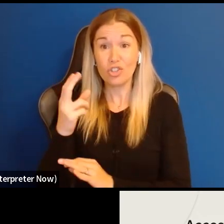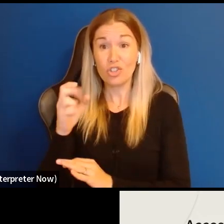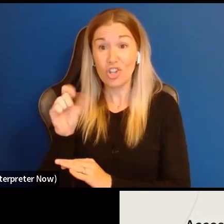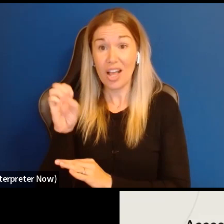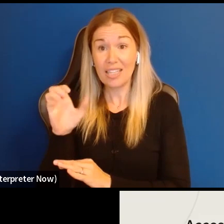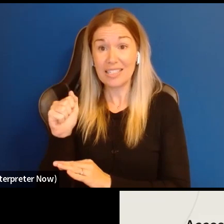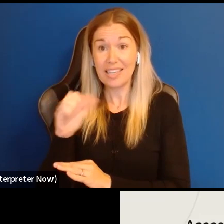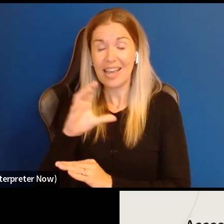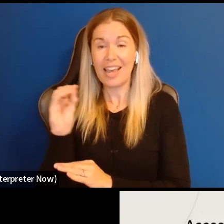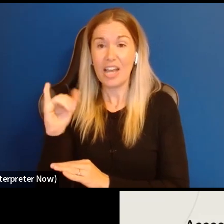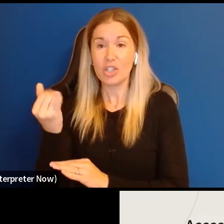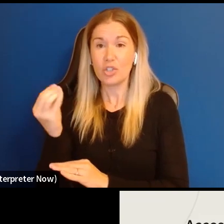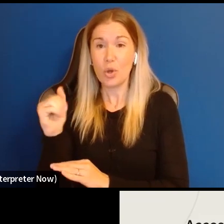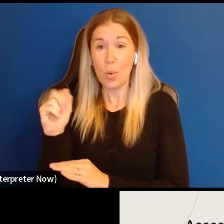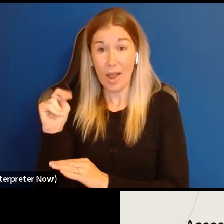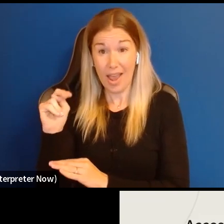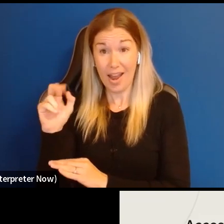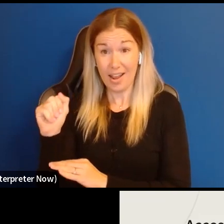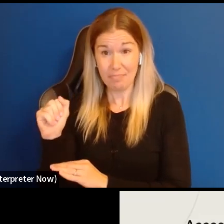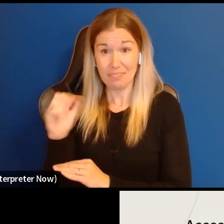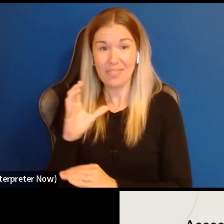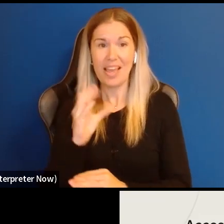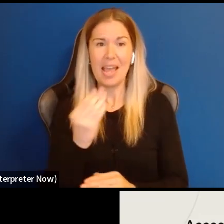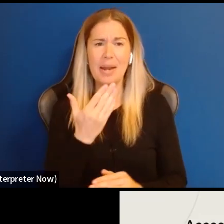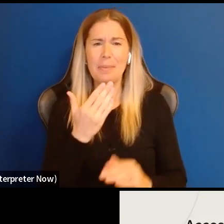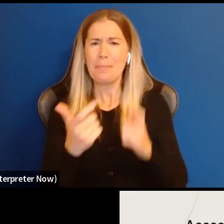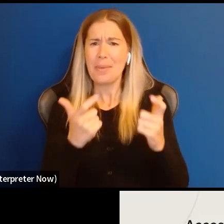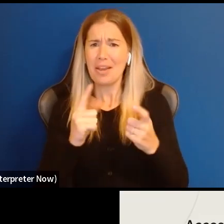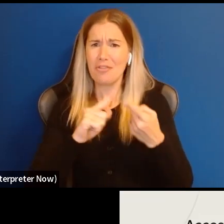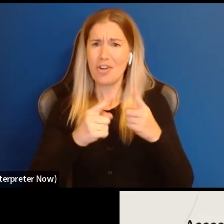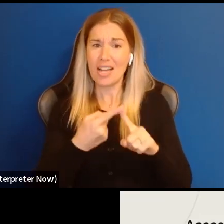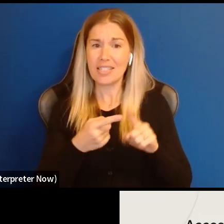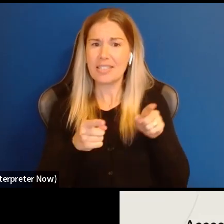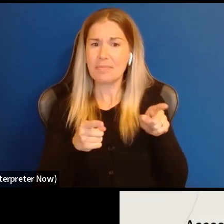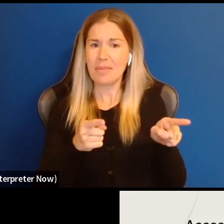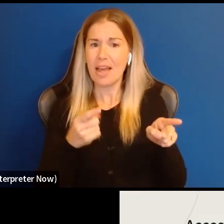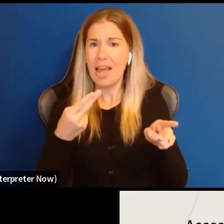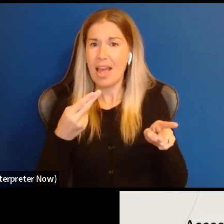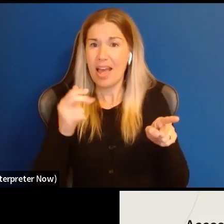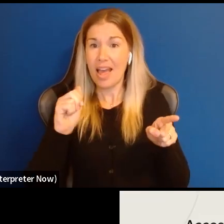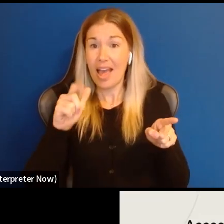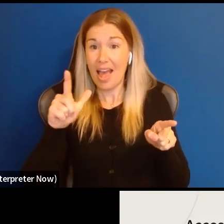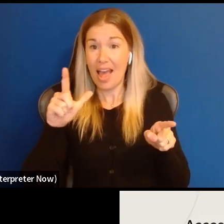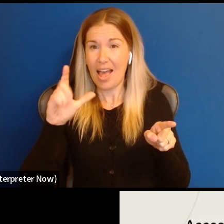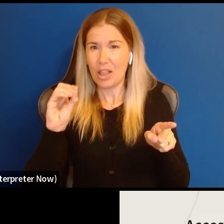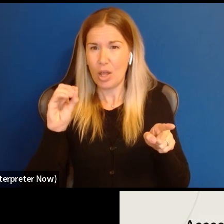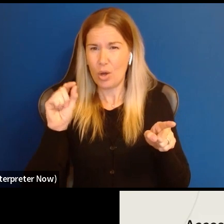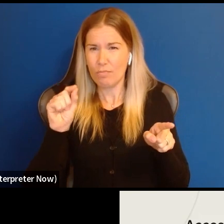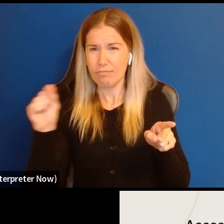And also a big thank you to our friends at HowlRound who are live streaming this session today.